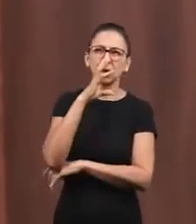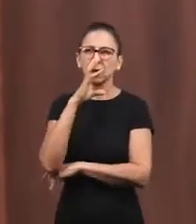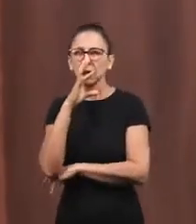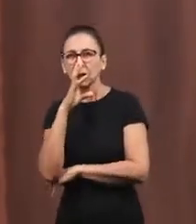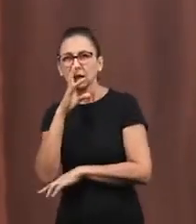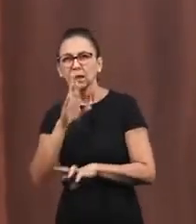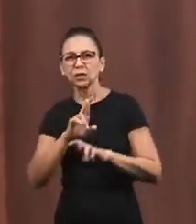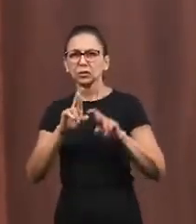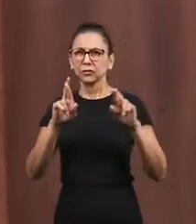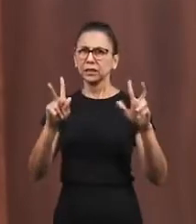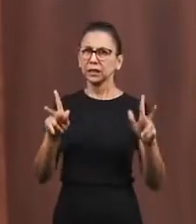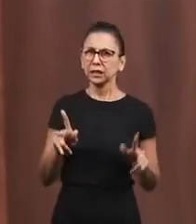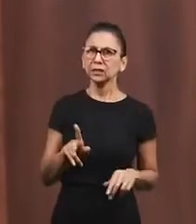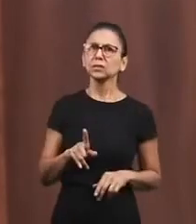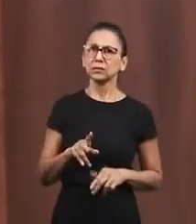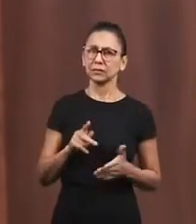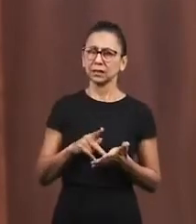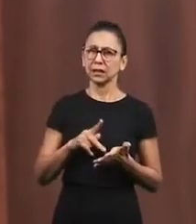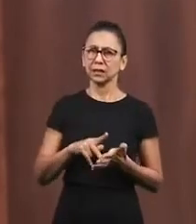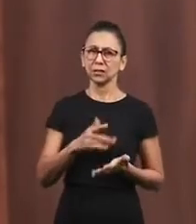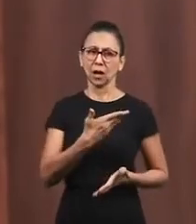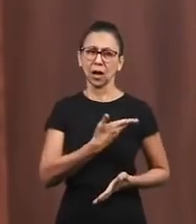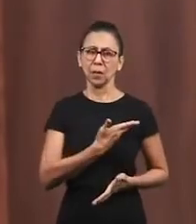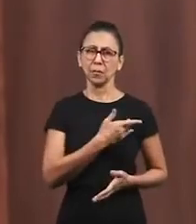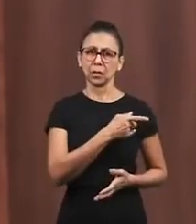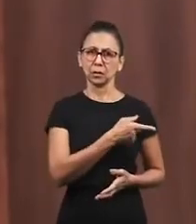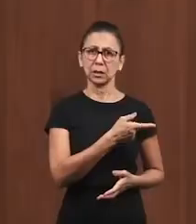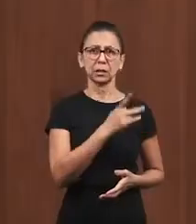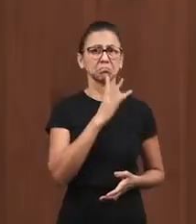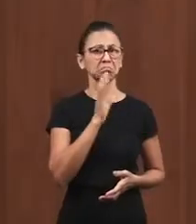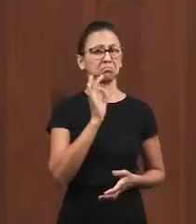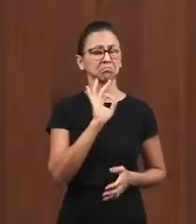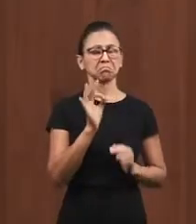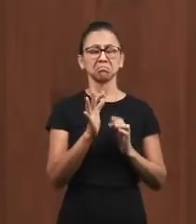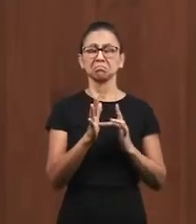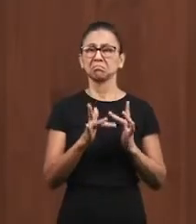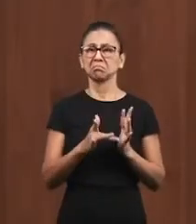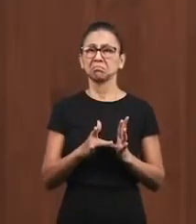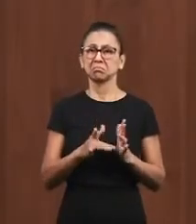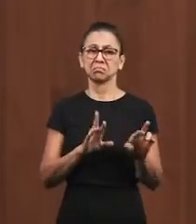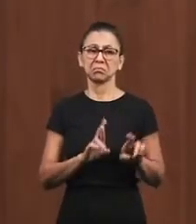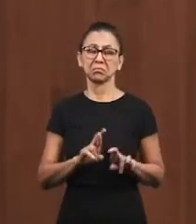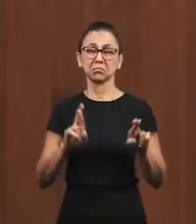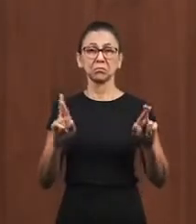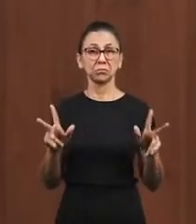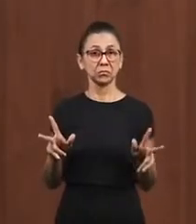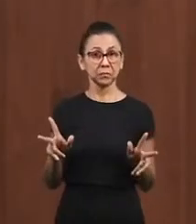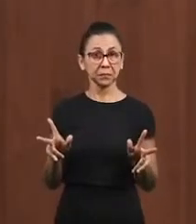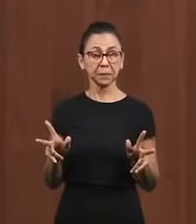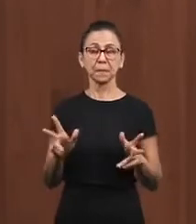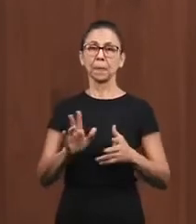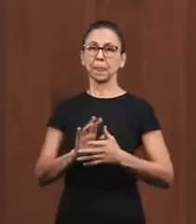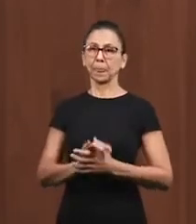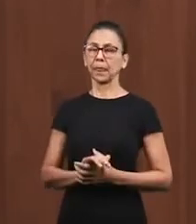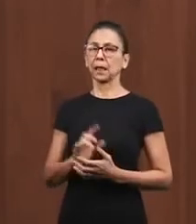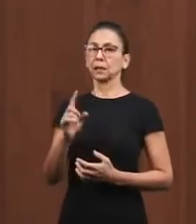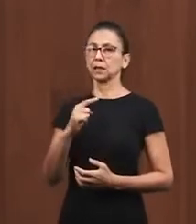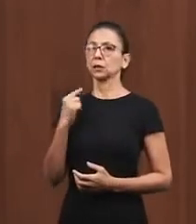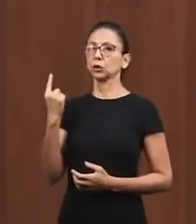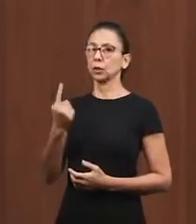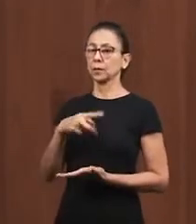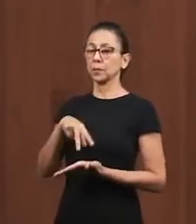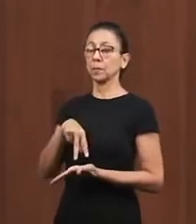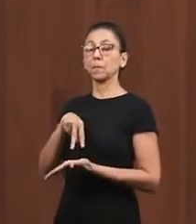God says that our feet are in Jerusalem your feet are in Jerusalem because you